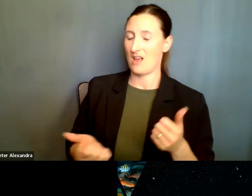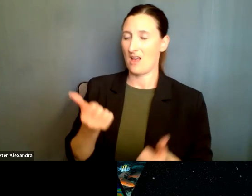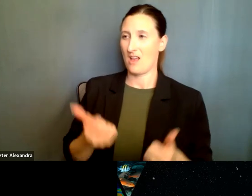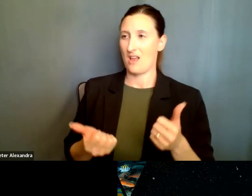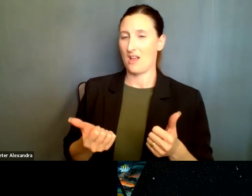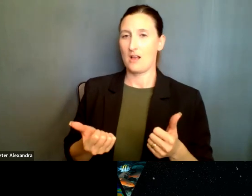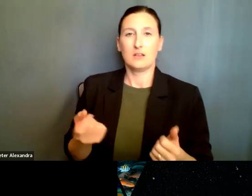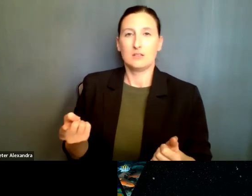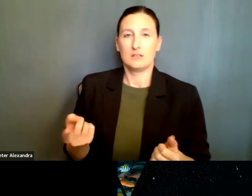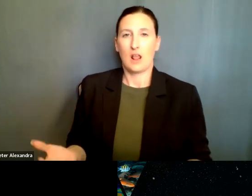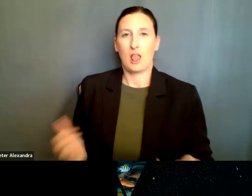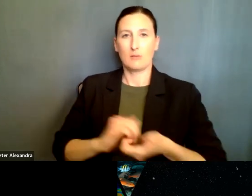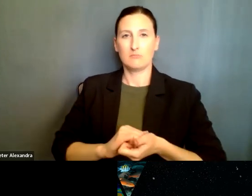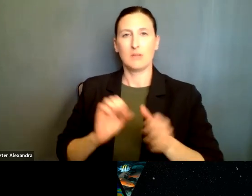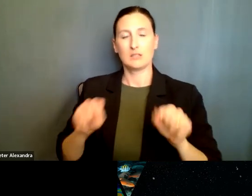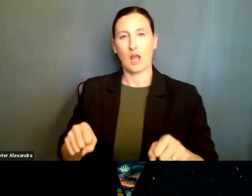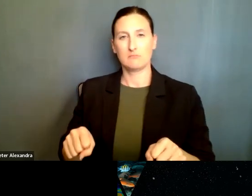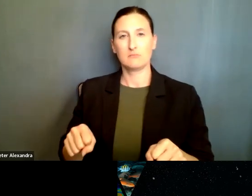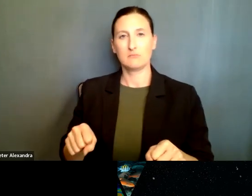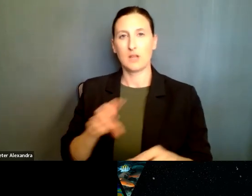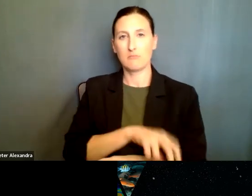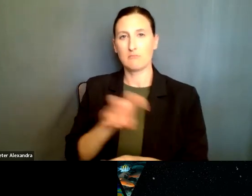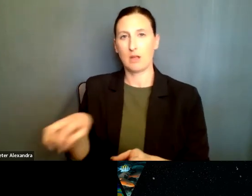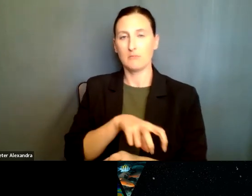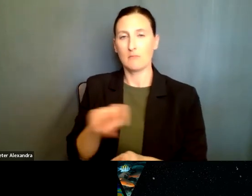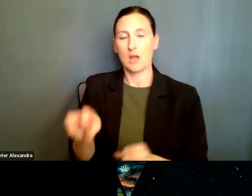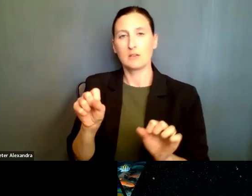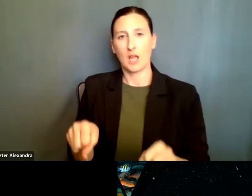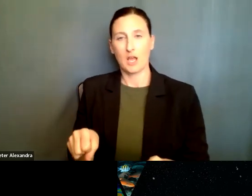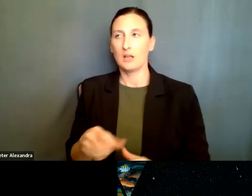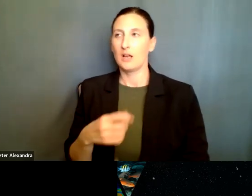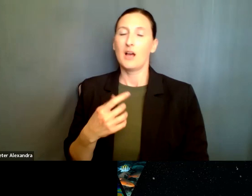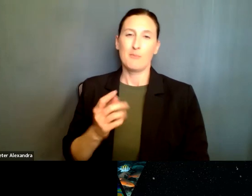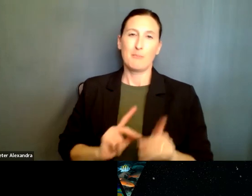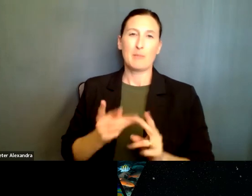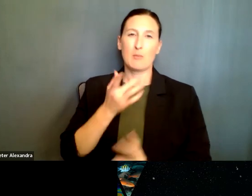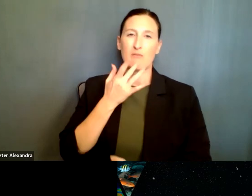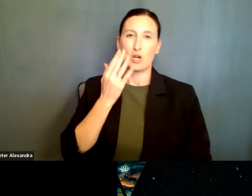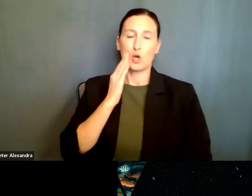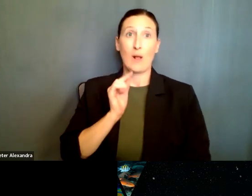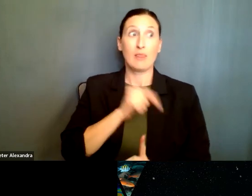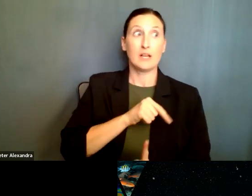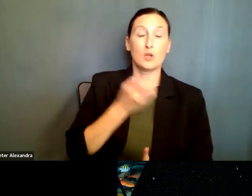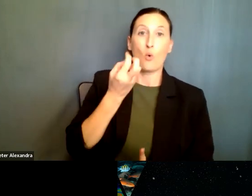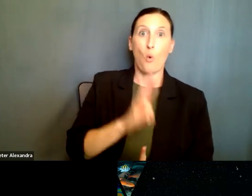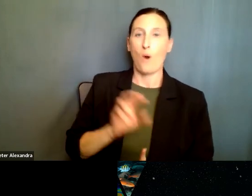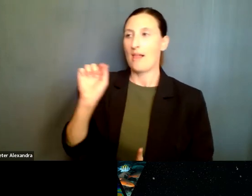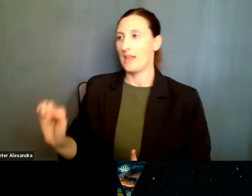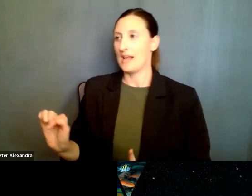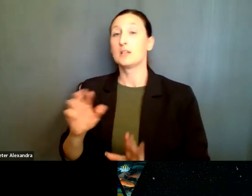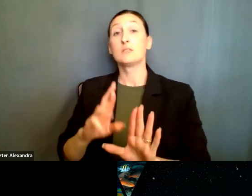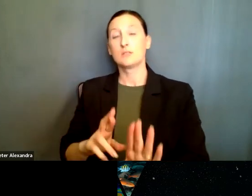work at the interface between different areas. And the question is always, should I go to this one or should I go to this one? So the rule of thumb